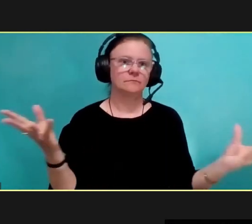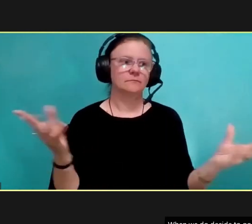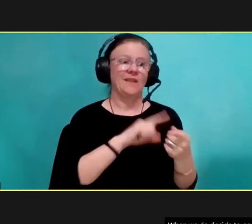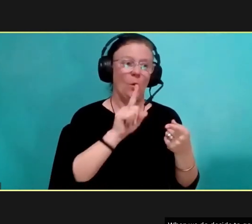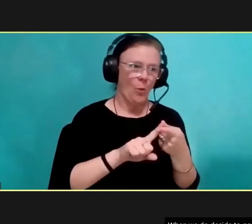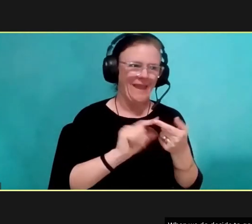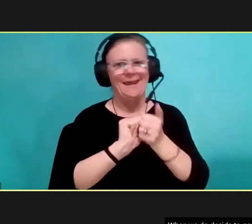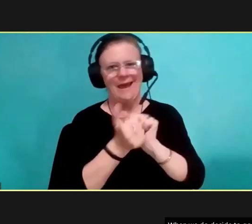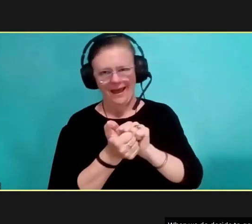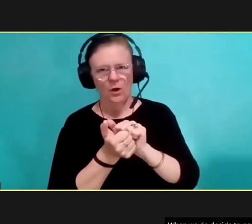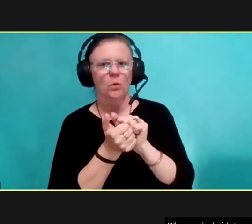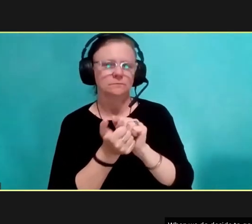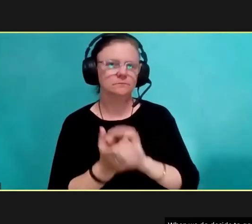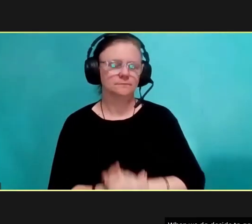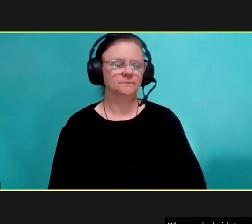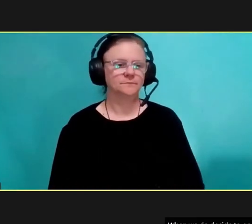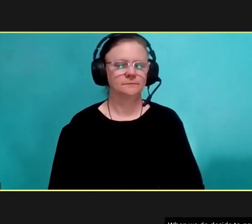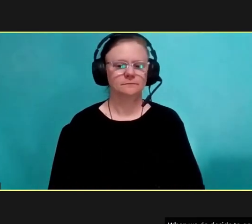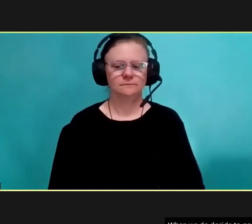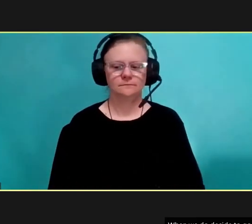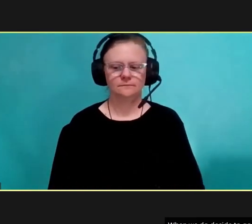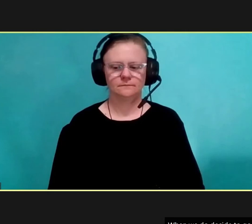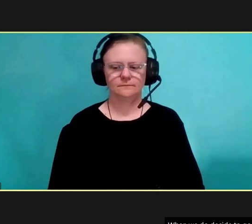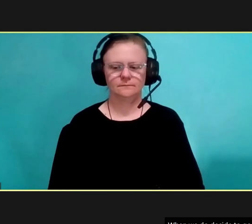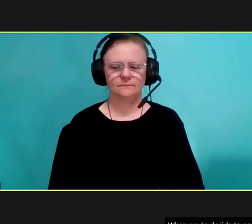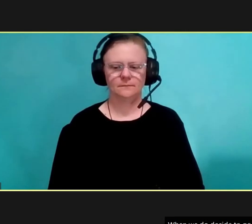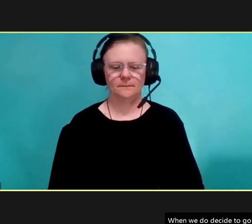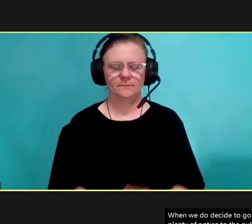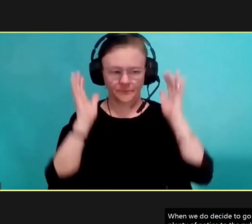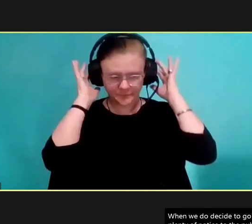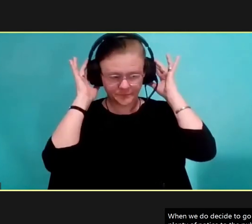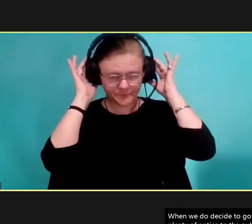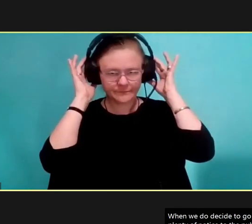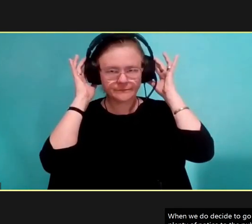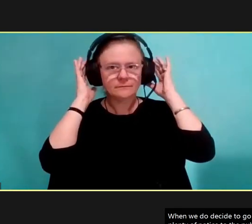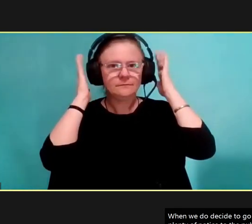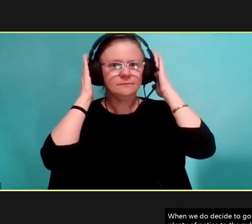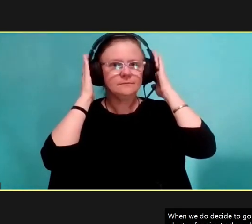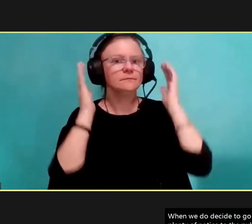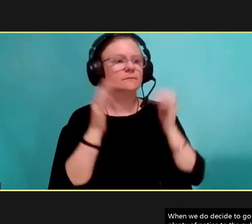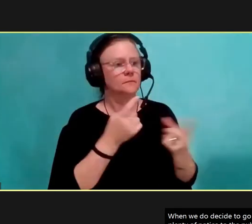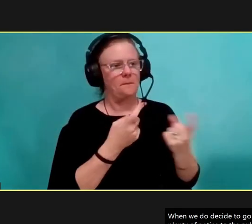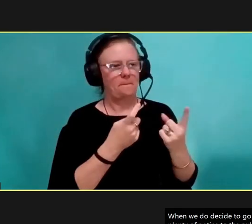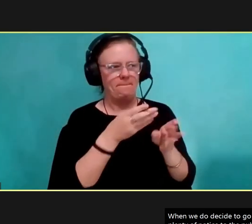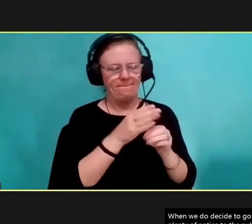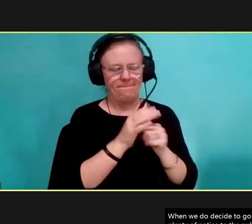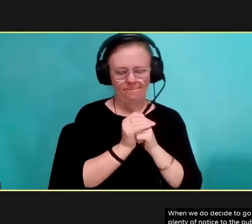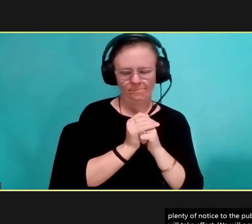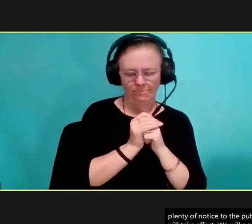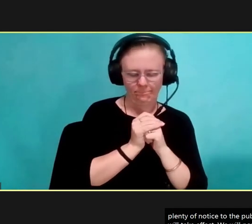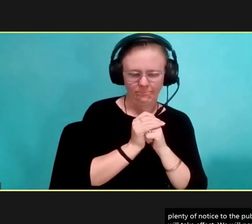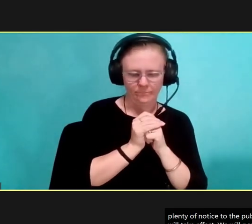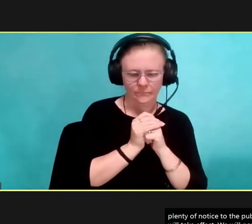how and when that will take effect. We will now answer some additional questions that were submitted prior to this evening's